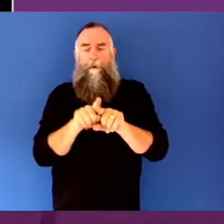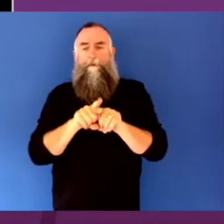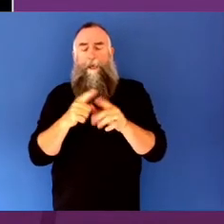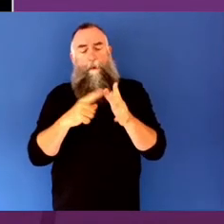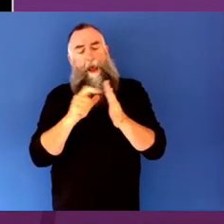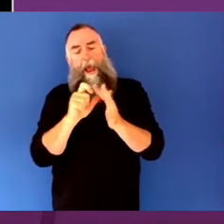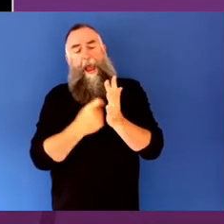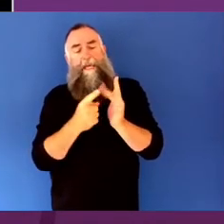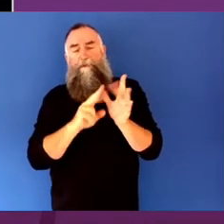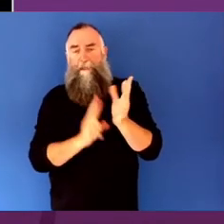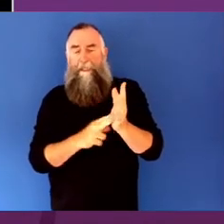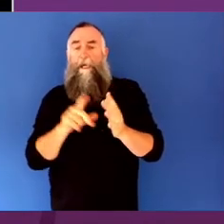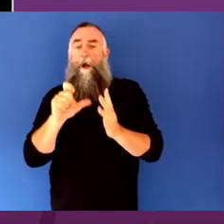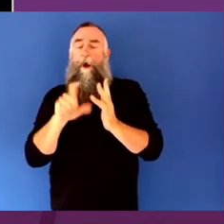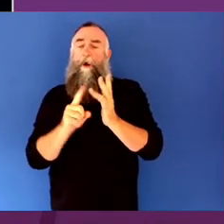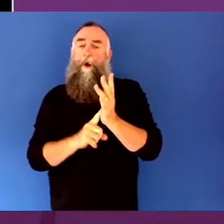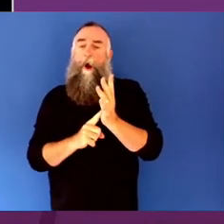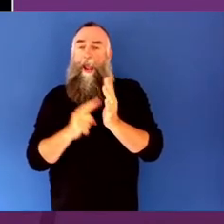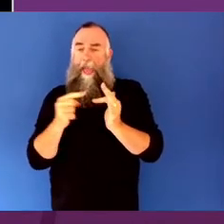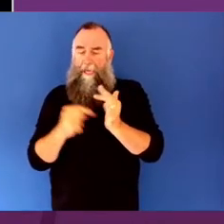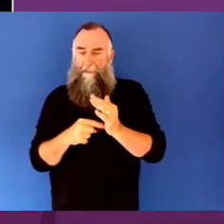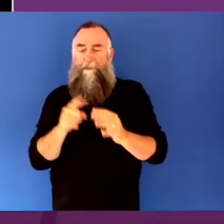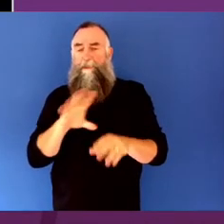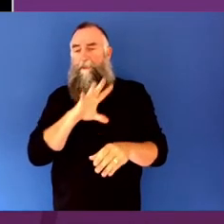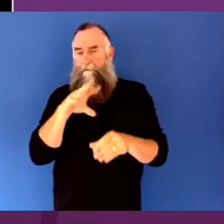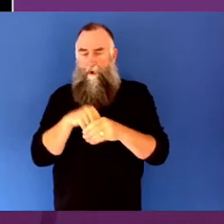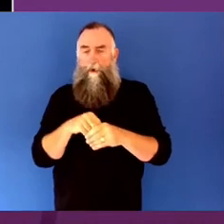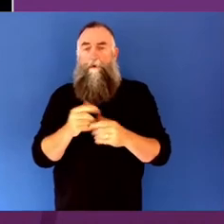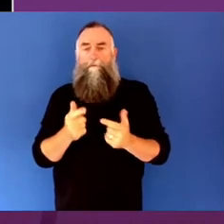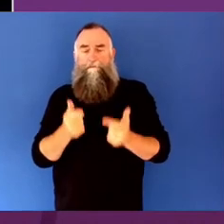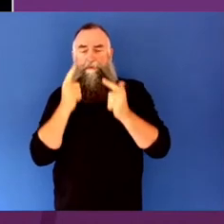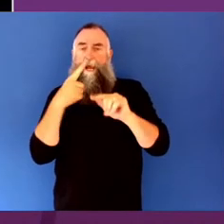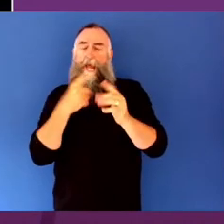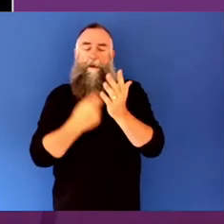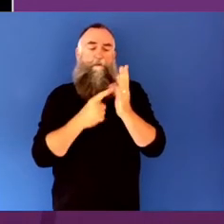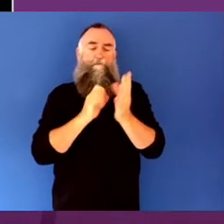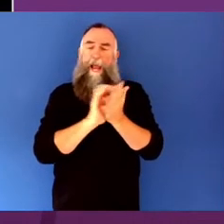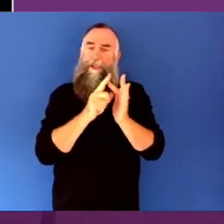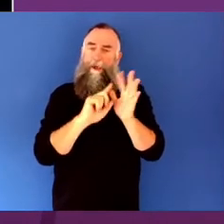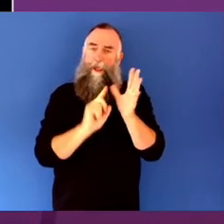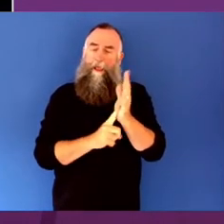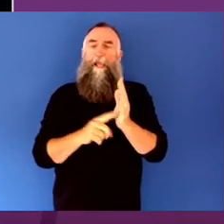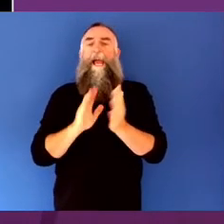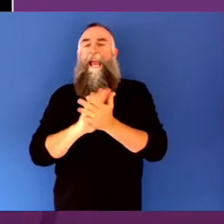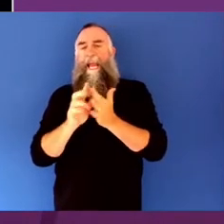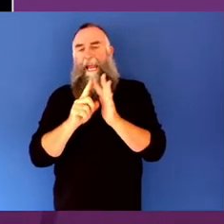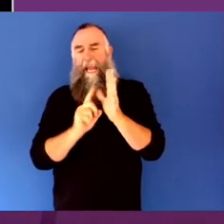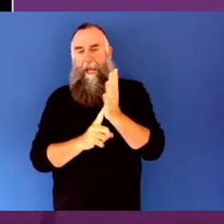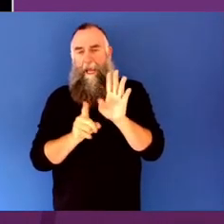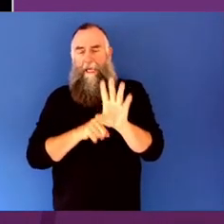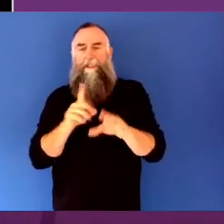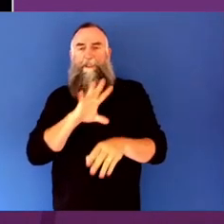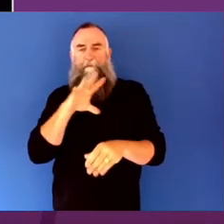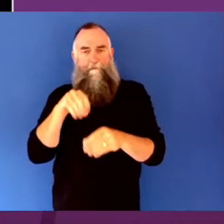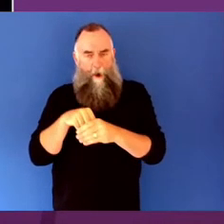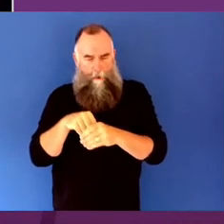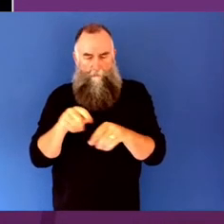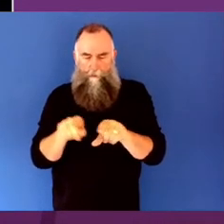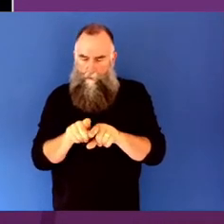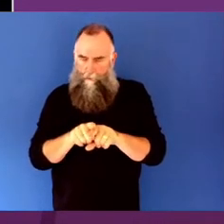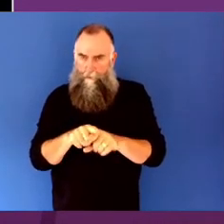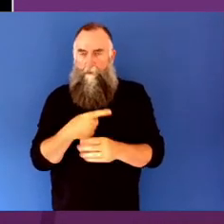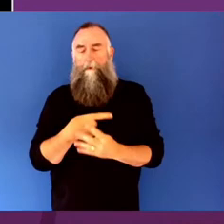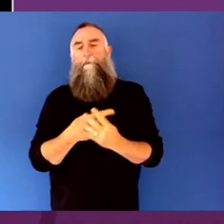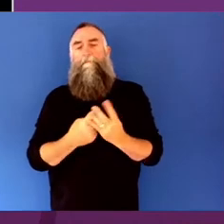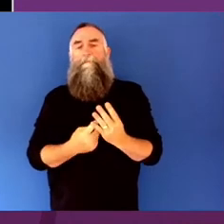who is the Chief Executive of the Australia Council, and Rachel Healy, Chair of the Creative Economy Task Force, and